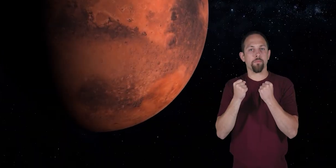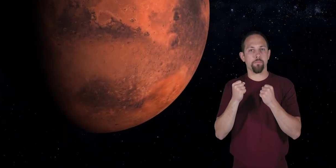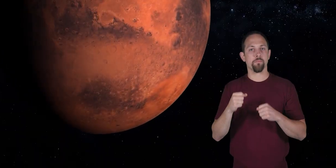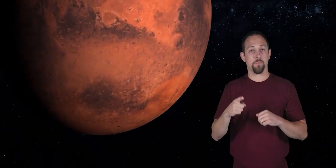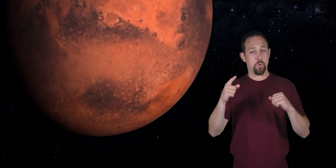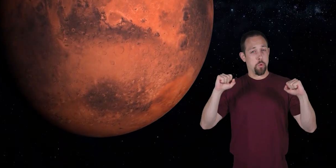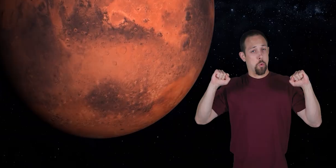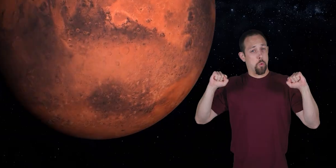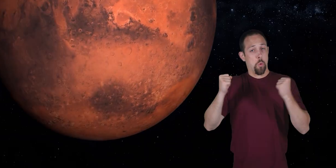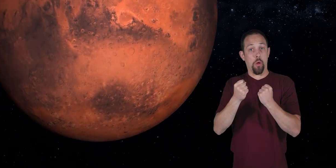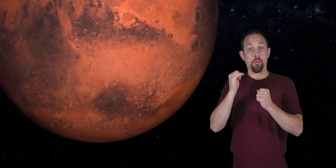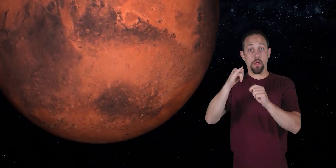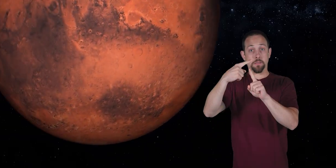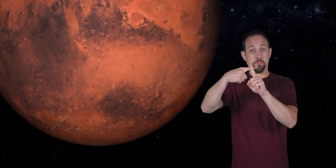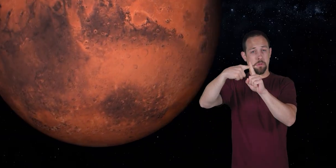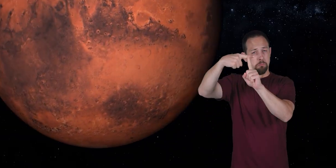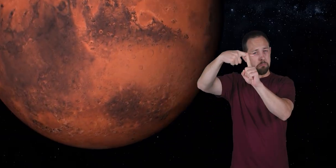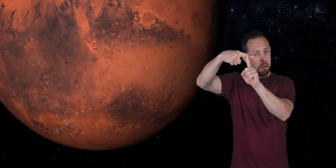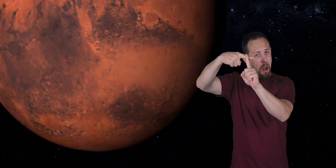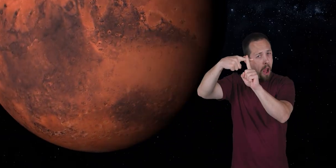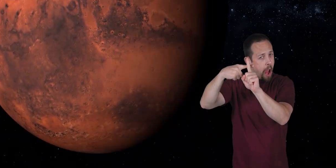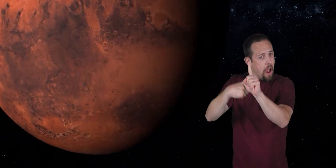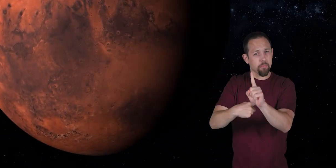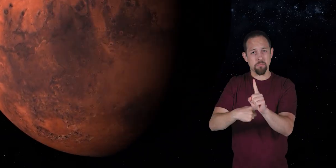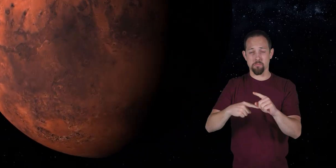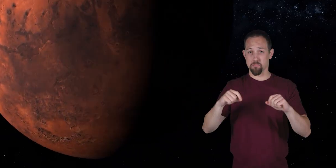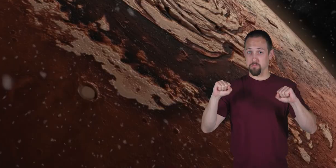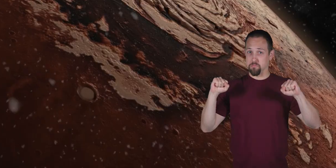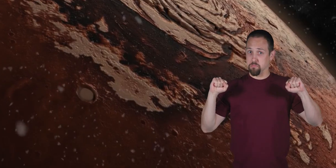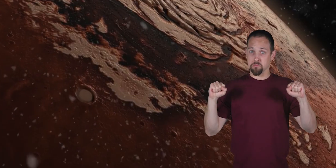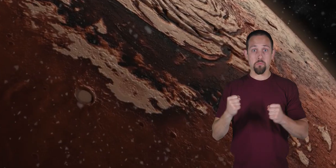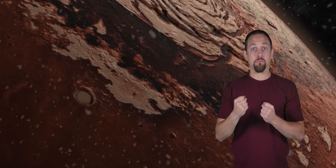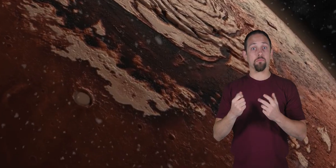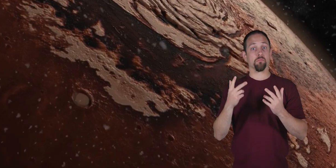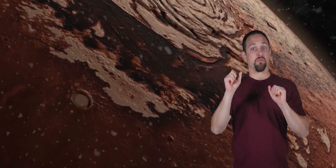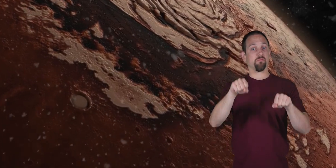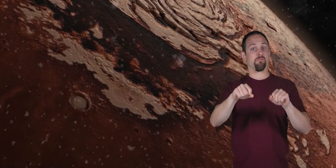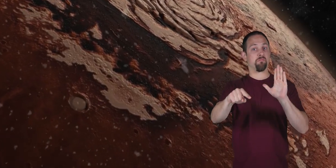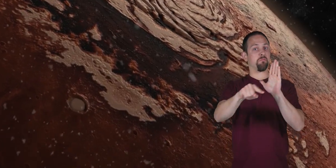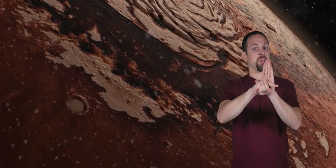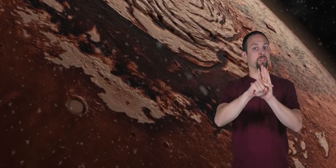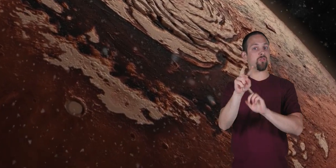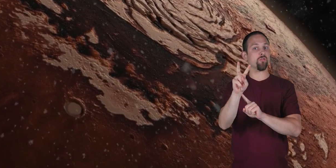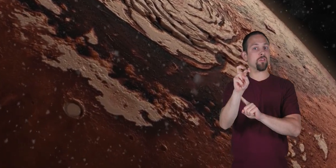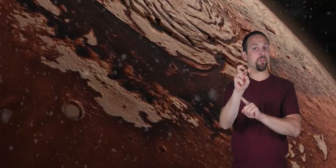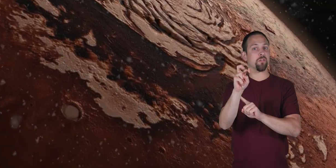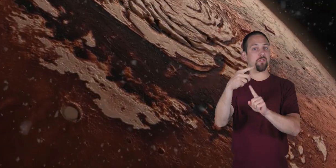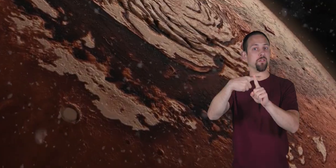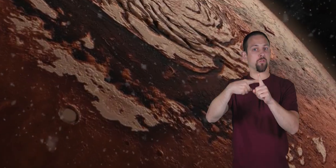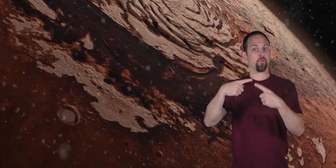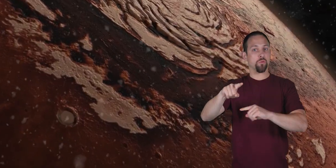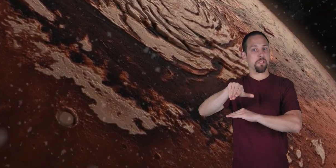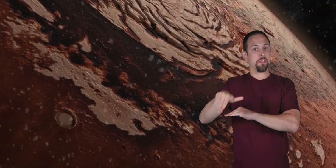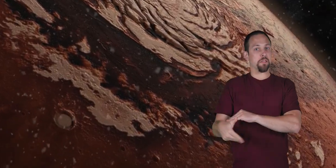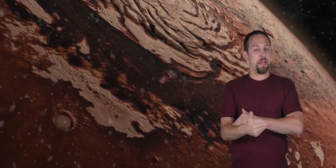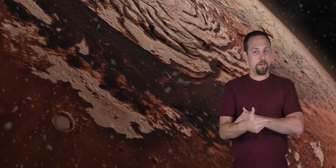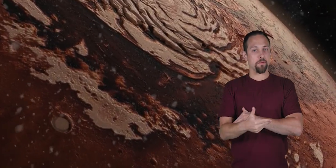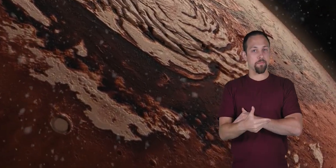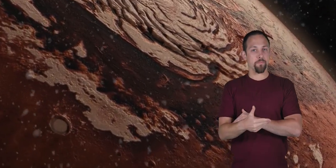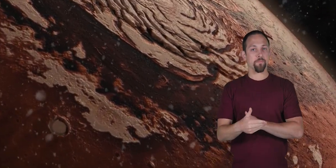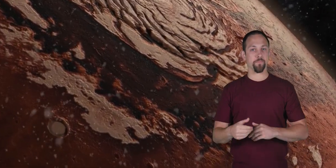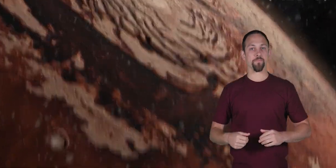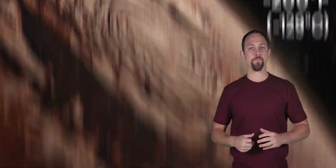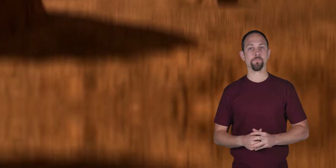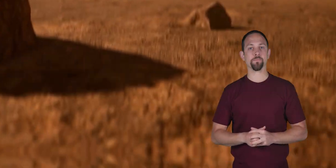cold, the temperature plummets down to as cold as negative 200 degrees Fahrenheit during